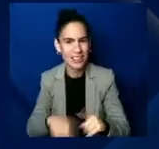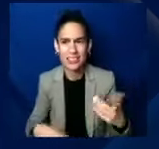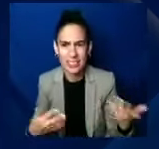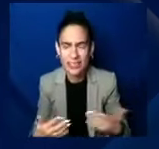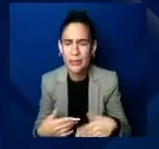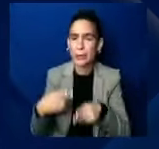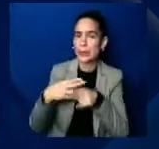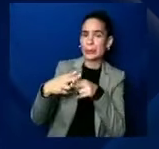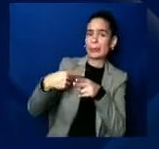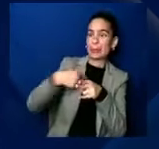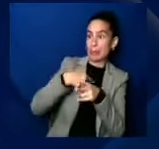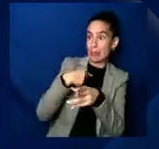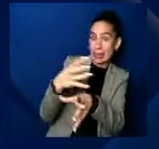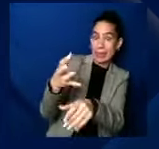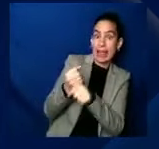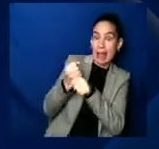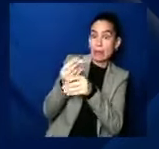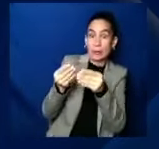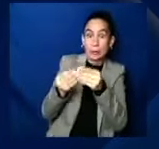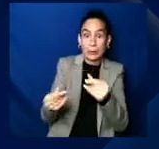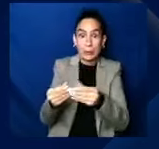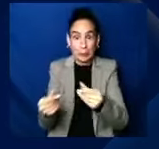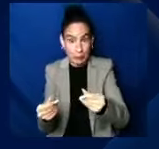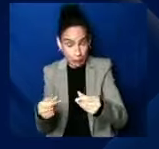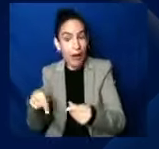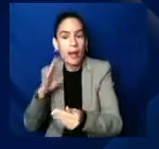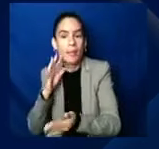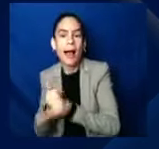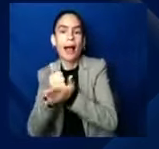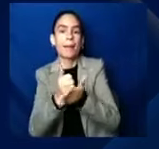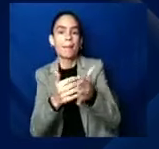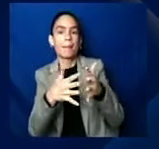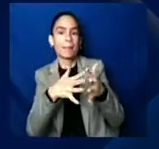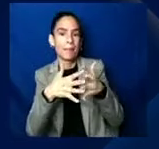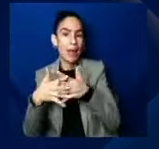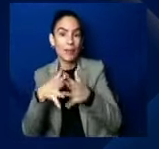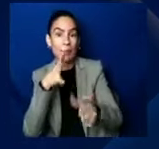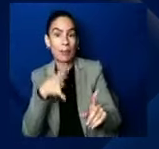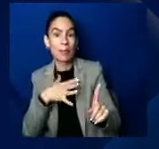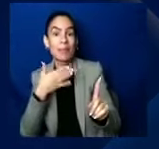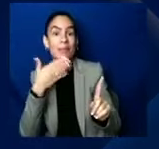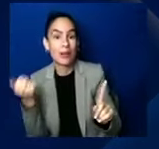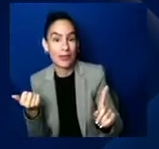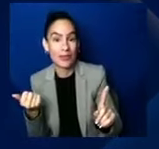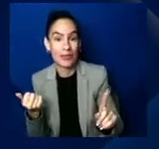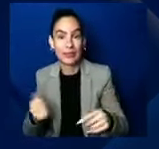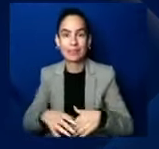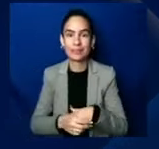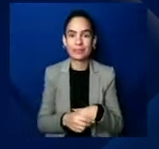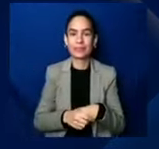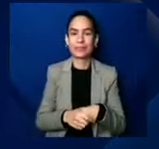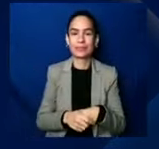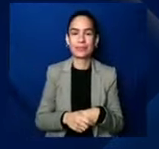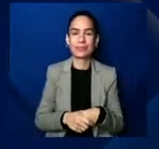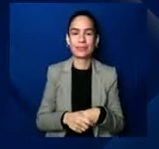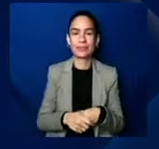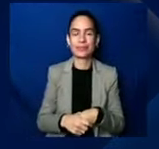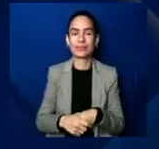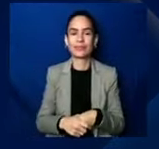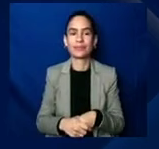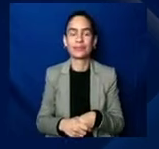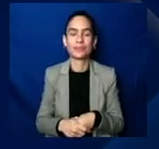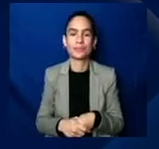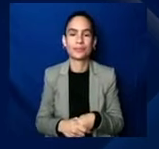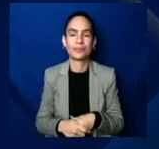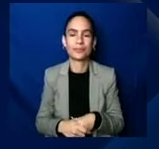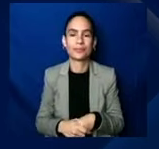uh, American women, the better. Amen. Amen. Charles, you are, uh, I, I look at you also as